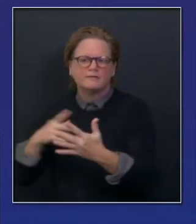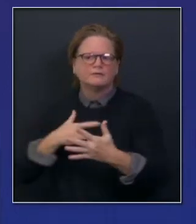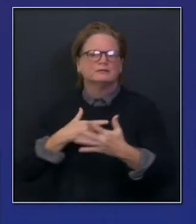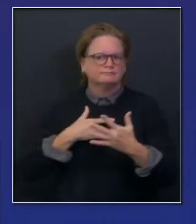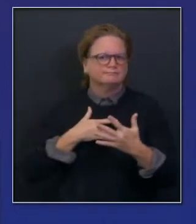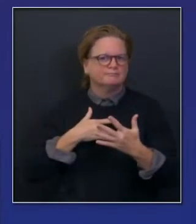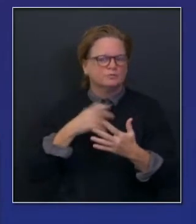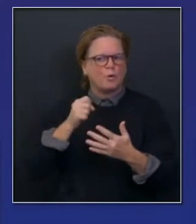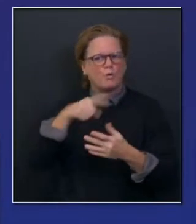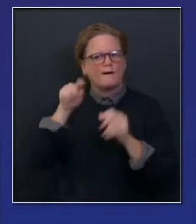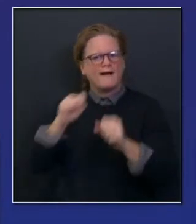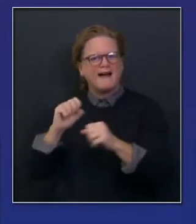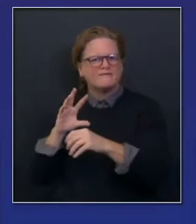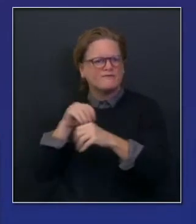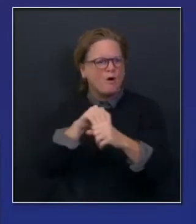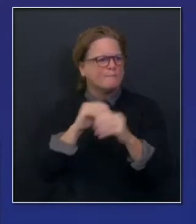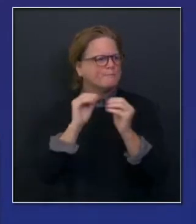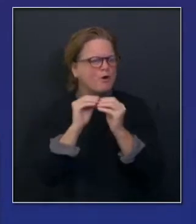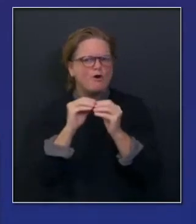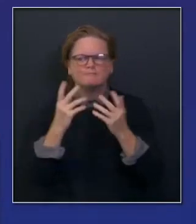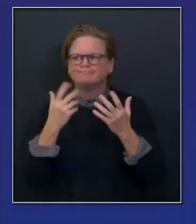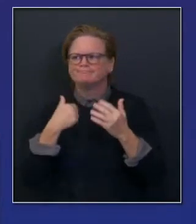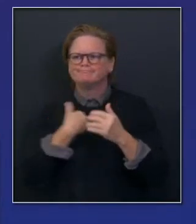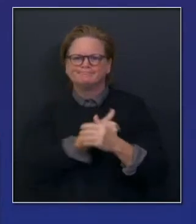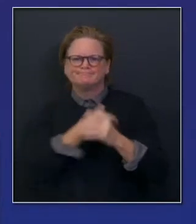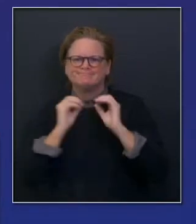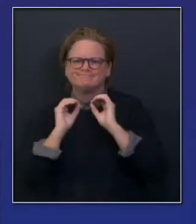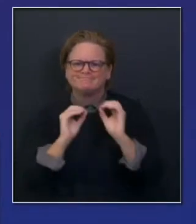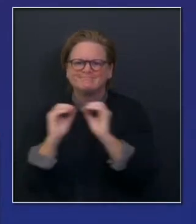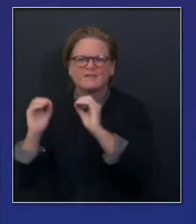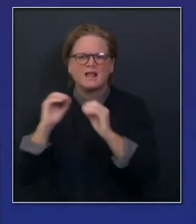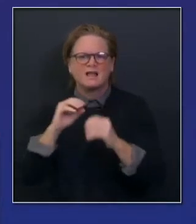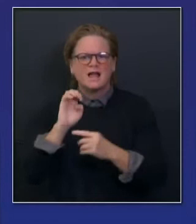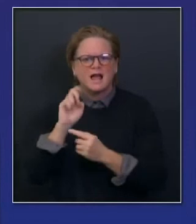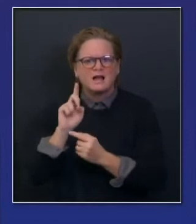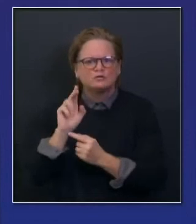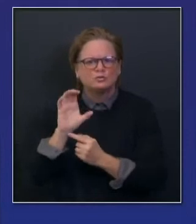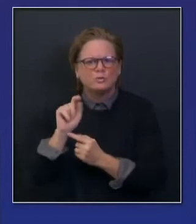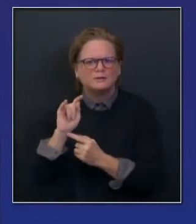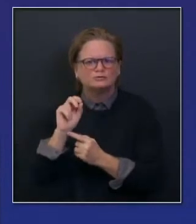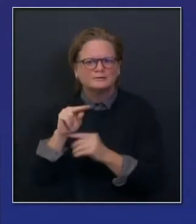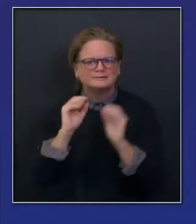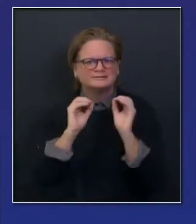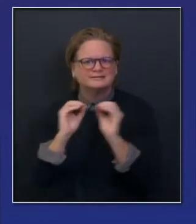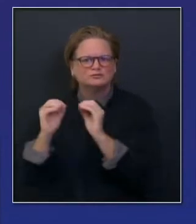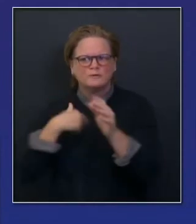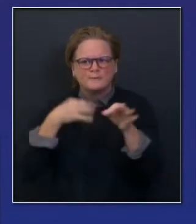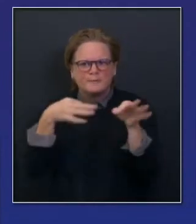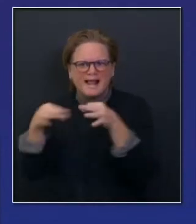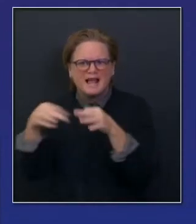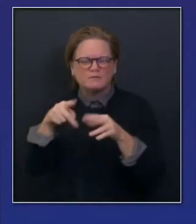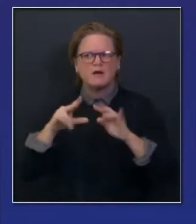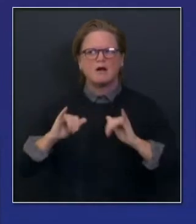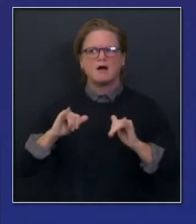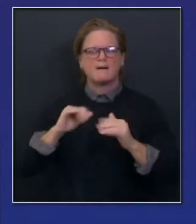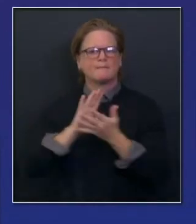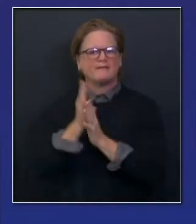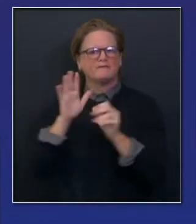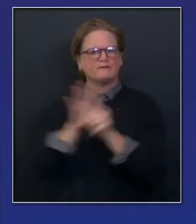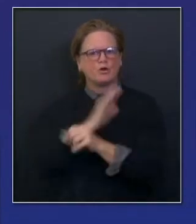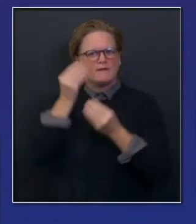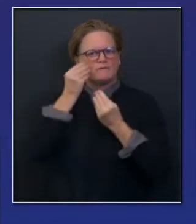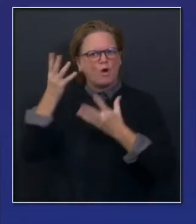And for what it's worth, and we have the richness of this recent experience, we're using our census